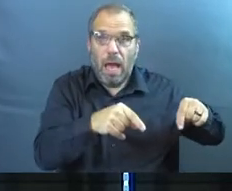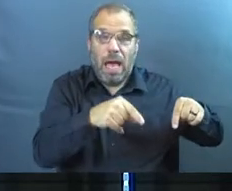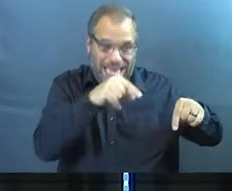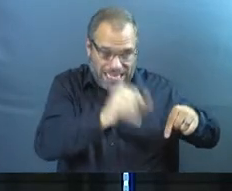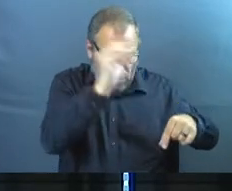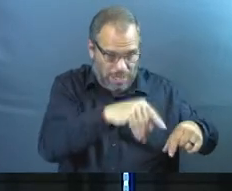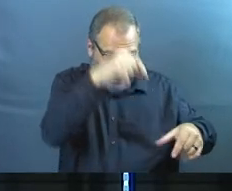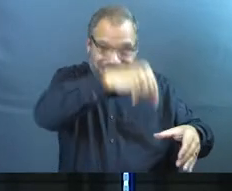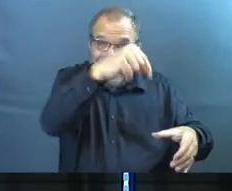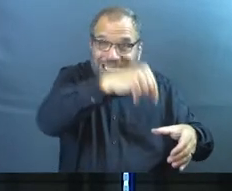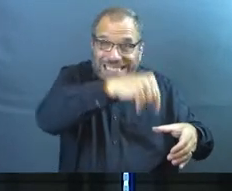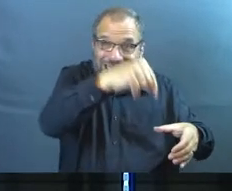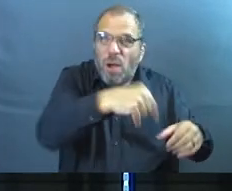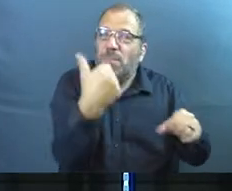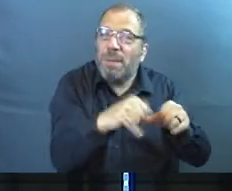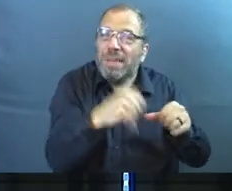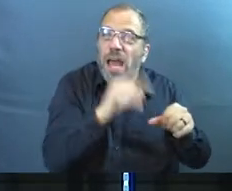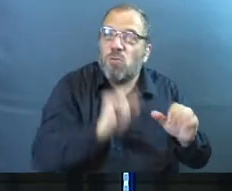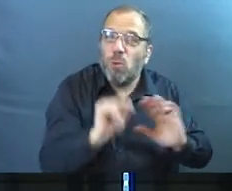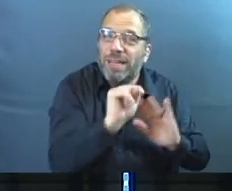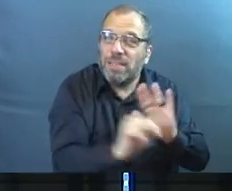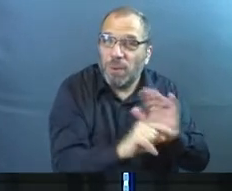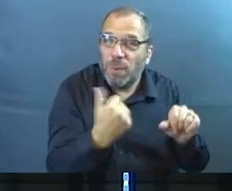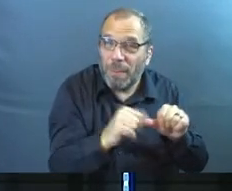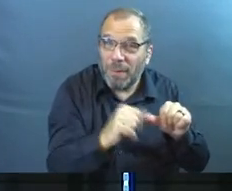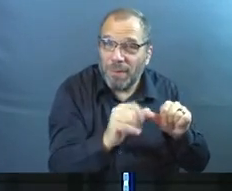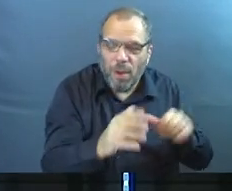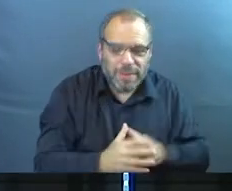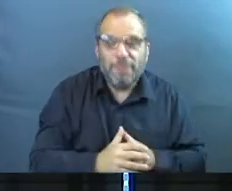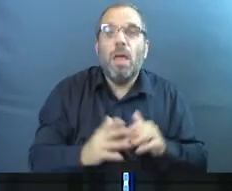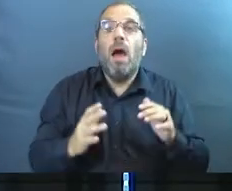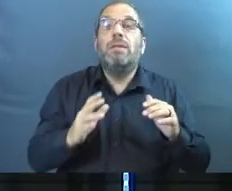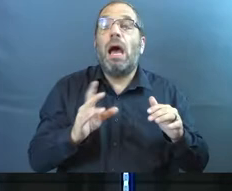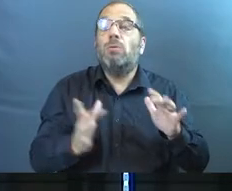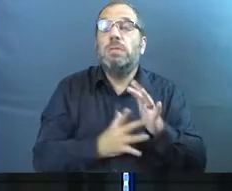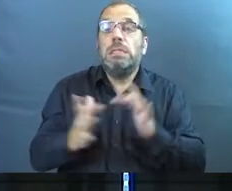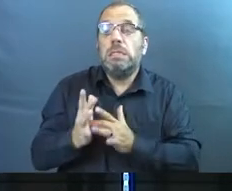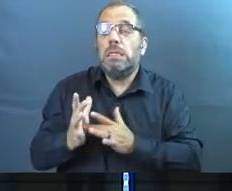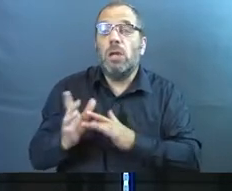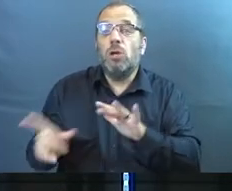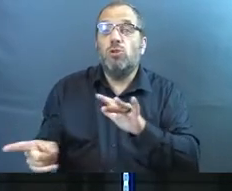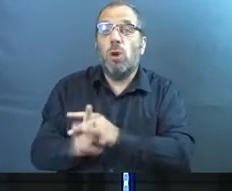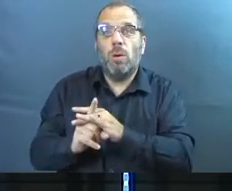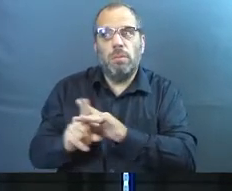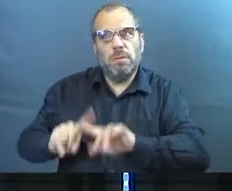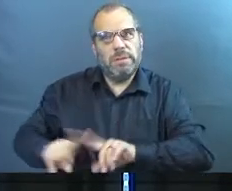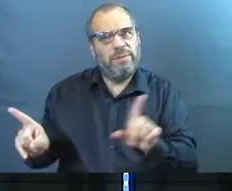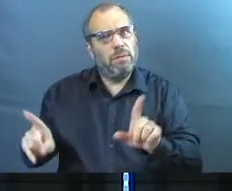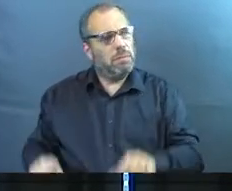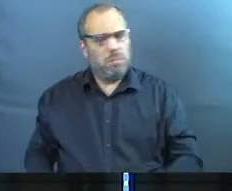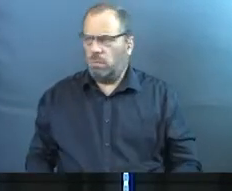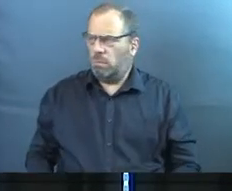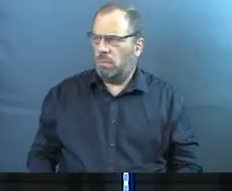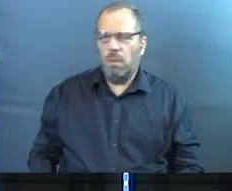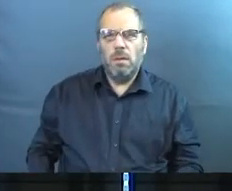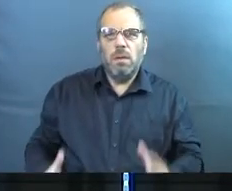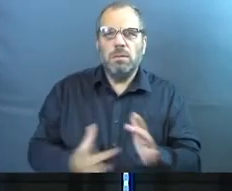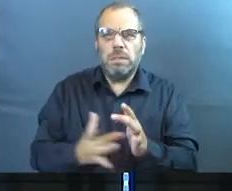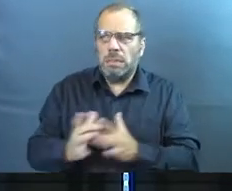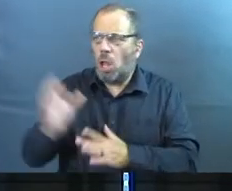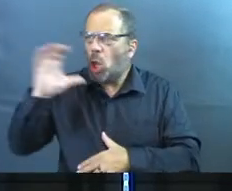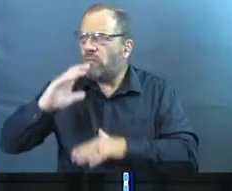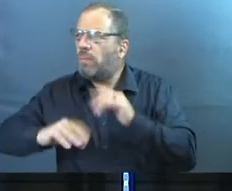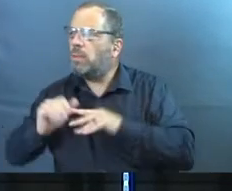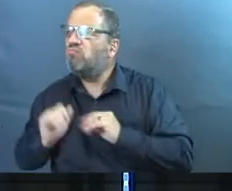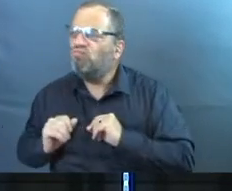the presence of God in it. Do you remember that in the Old Testament? But when Jesus came, Jesus did this quite differently. Jesus didn't look